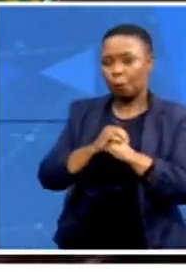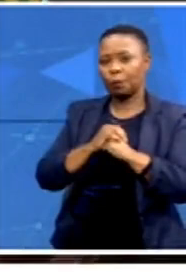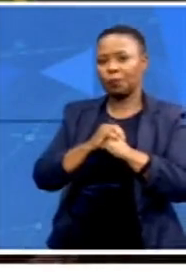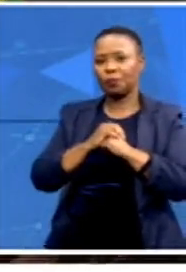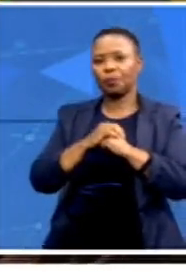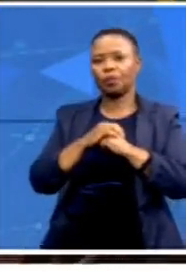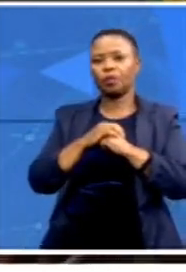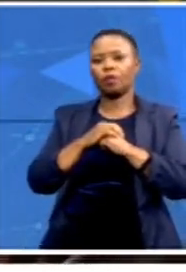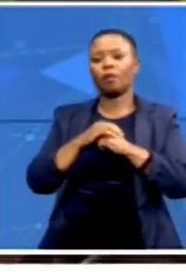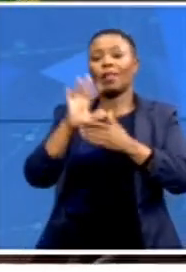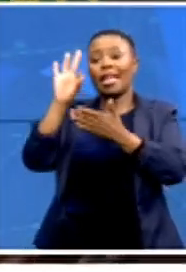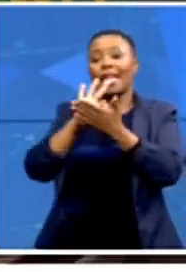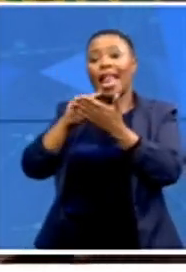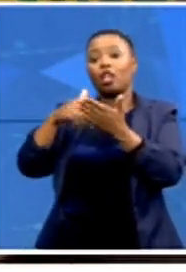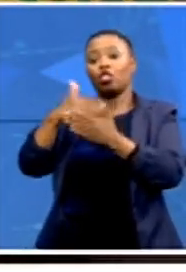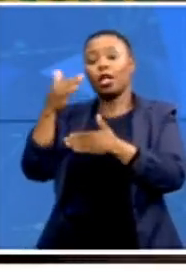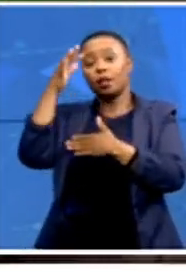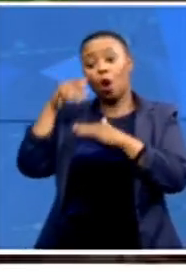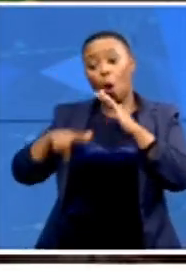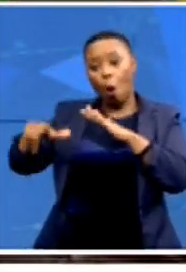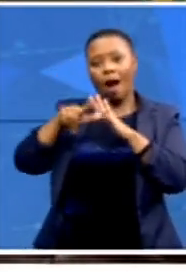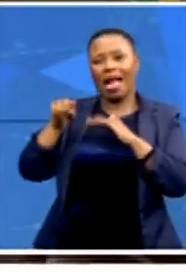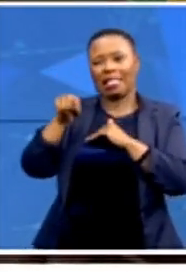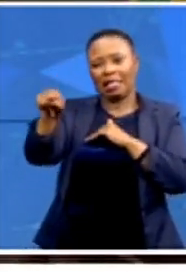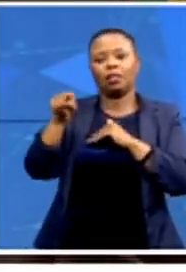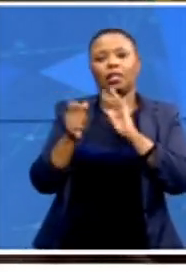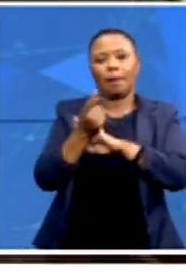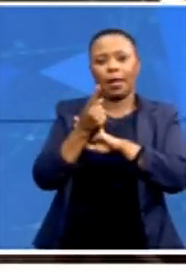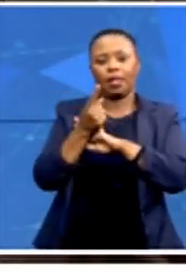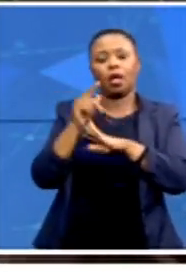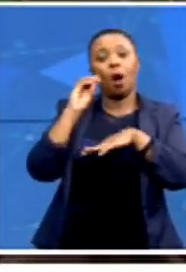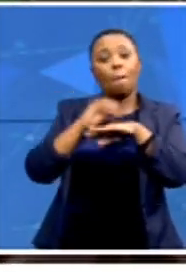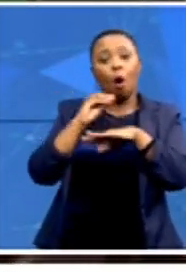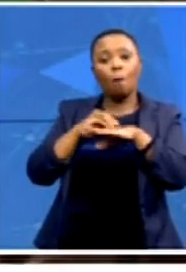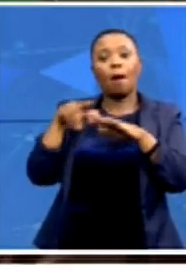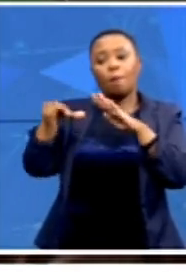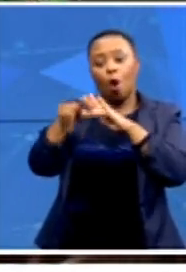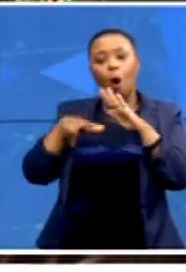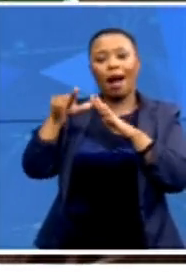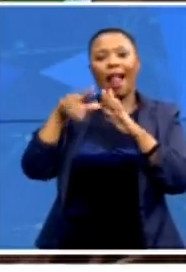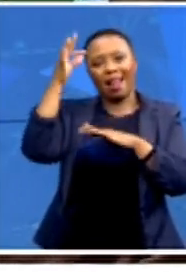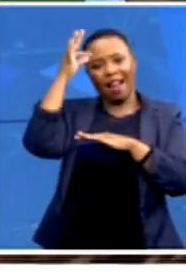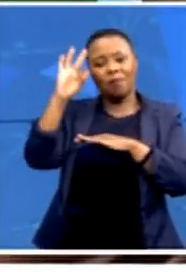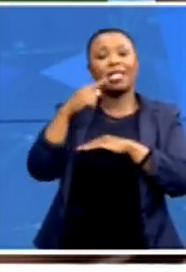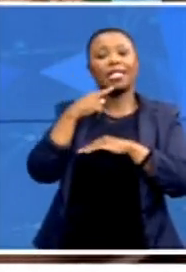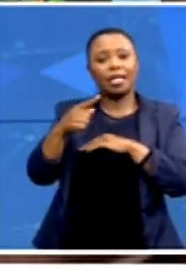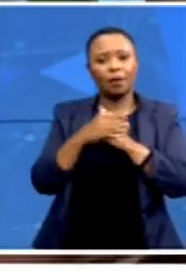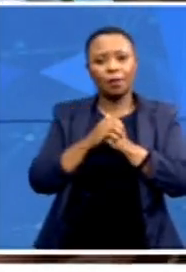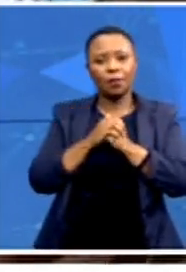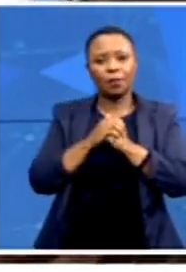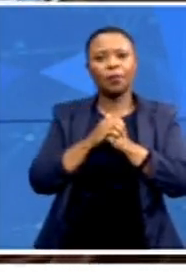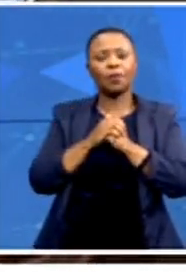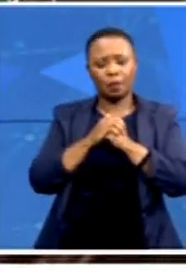the problem of local government, state, is the drinking water, crime,